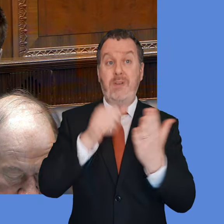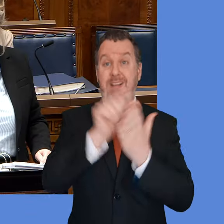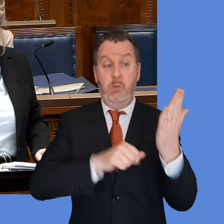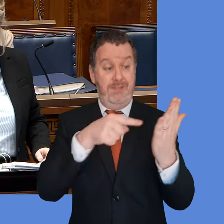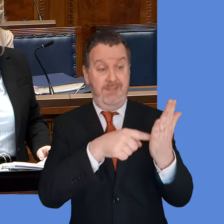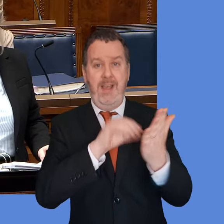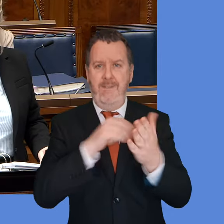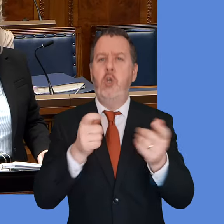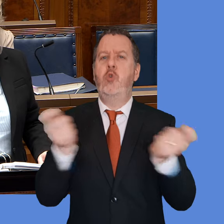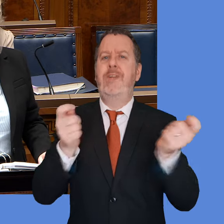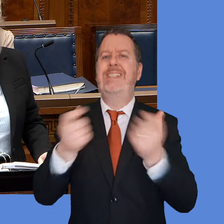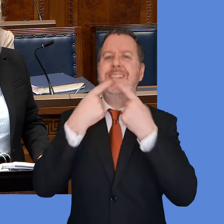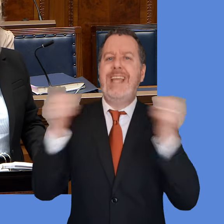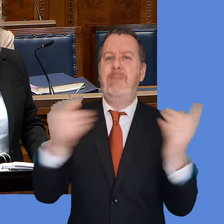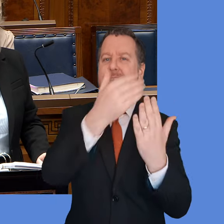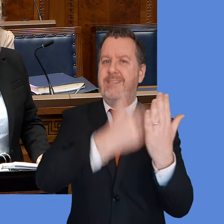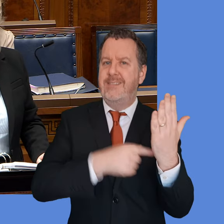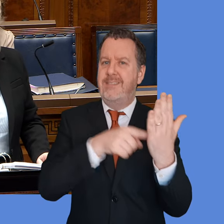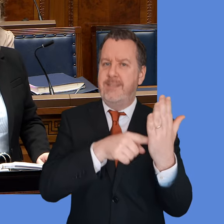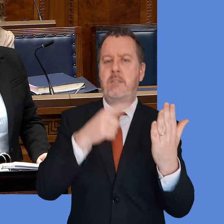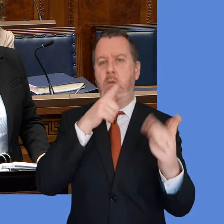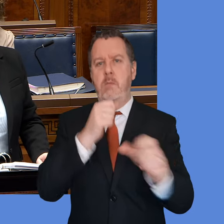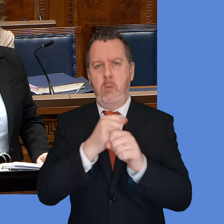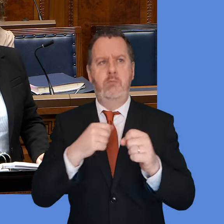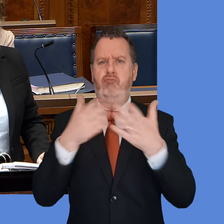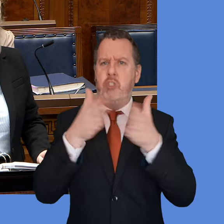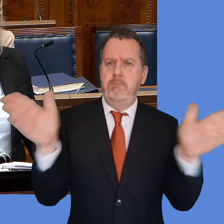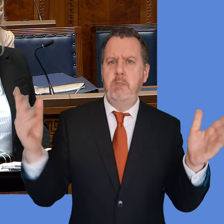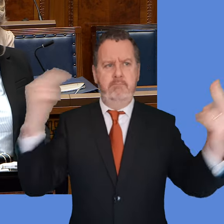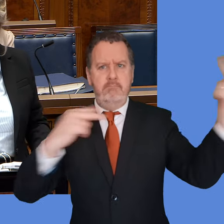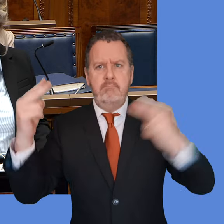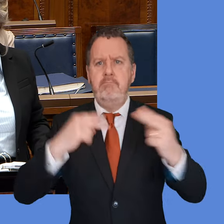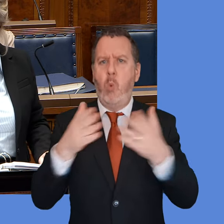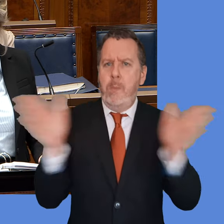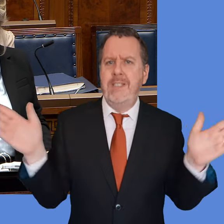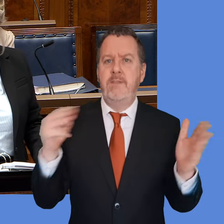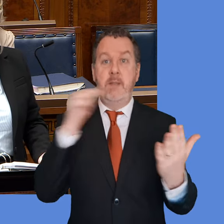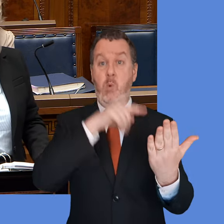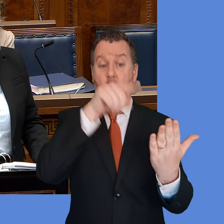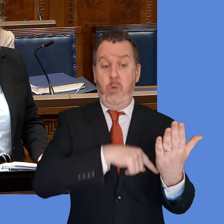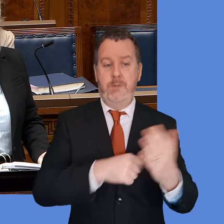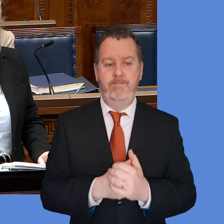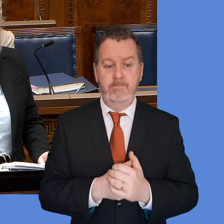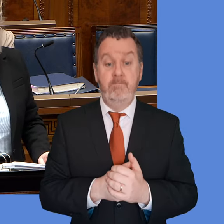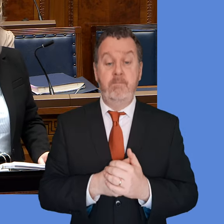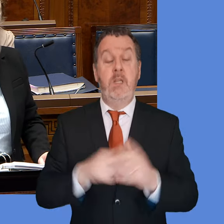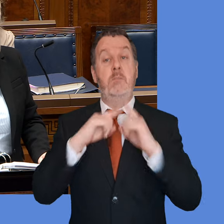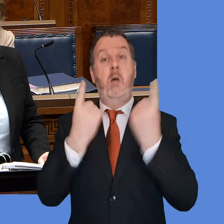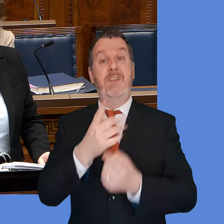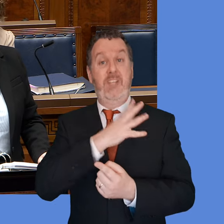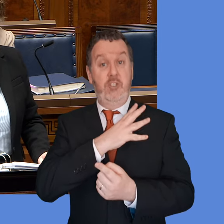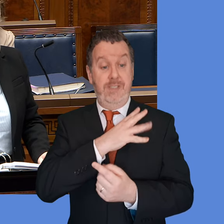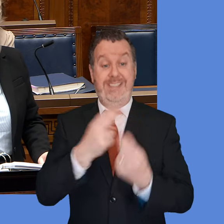a governance statement demonstrating the importance of transparency and openness. The decisions taken by departmental officials under the executive formation